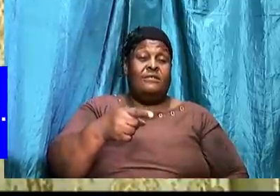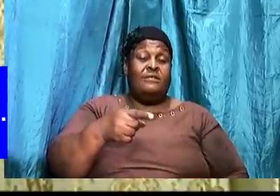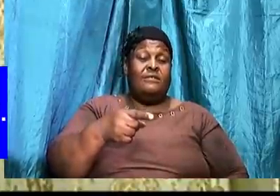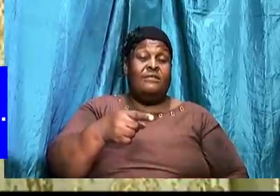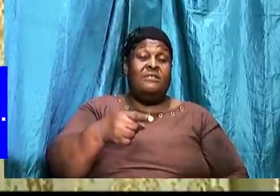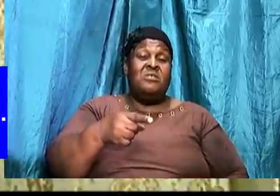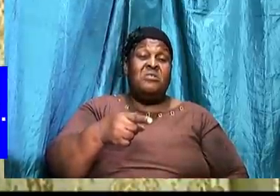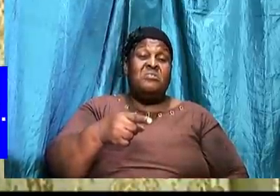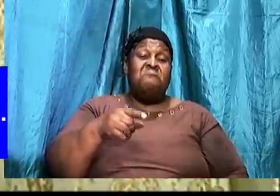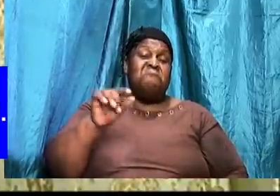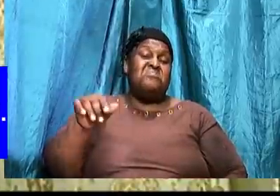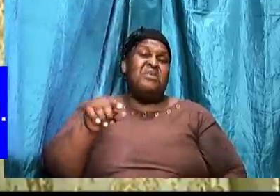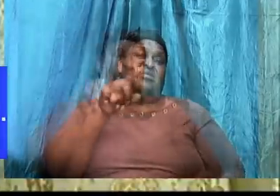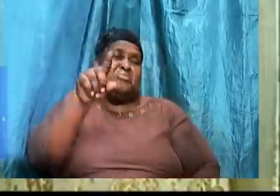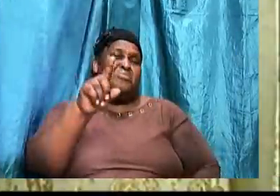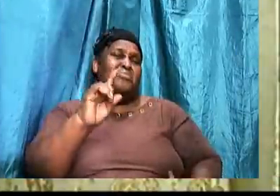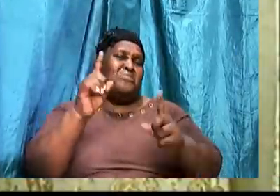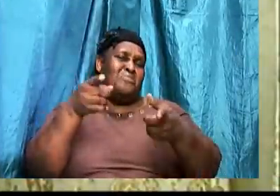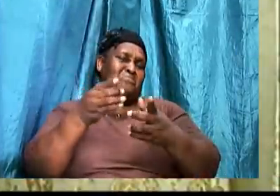This that you are going through.